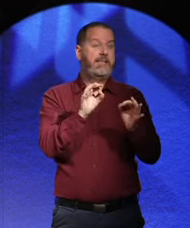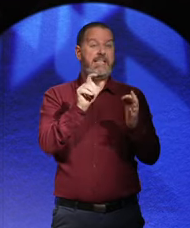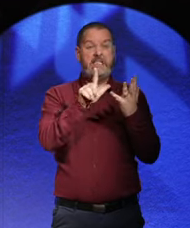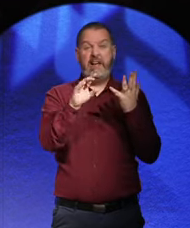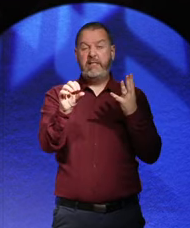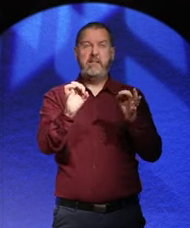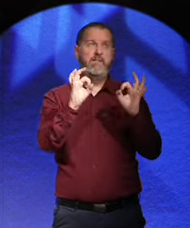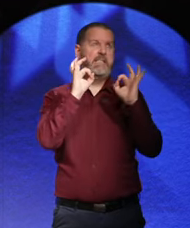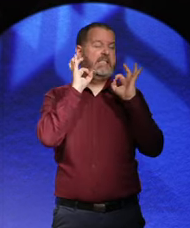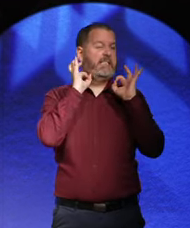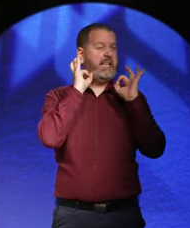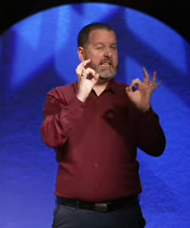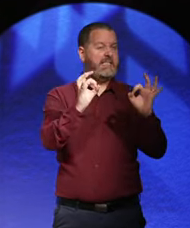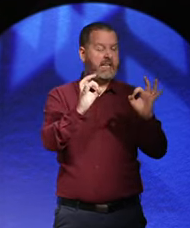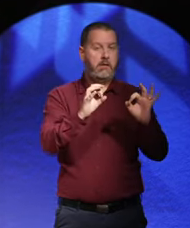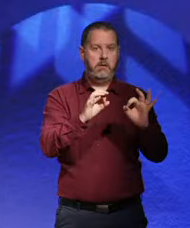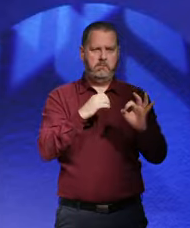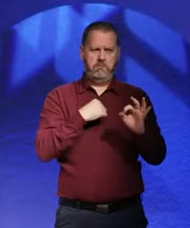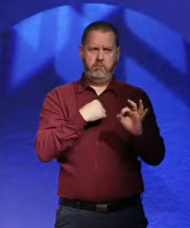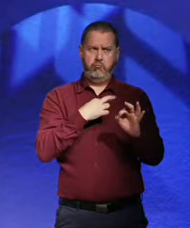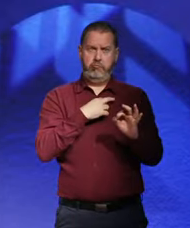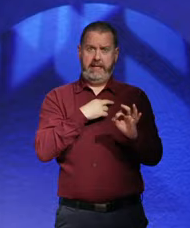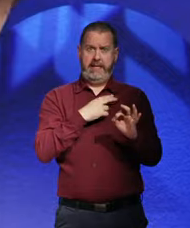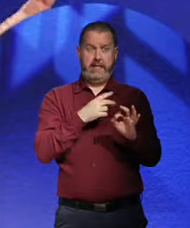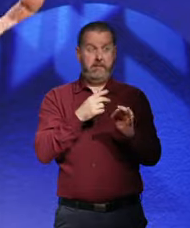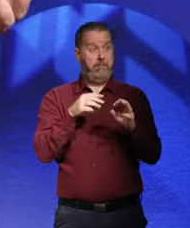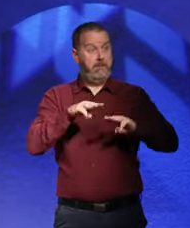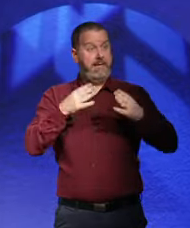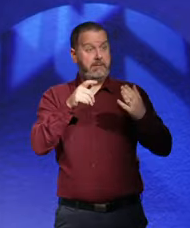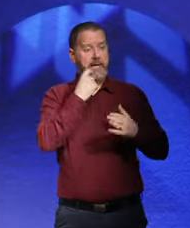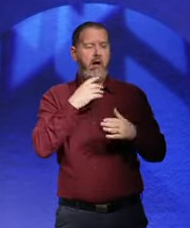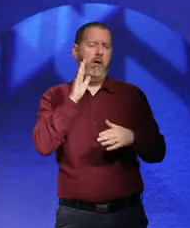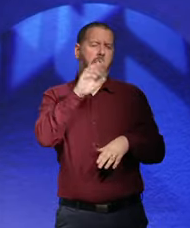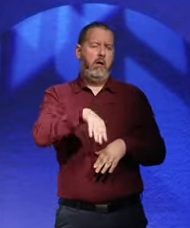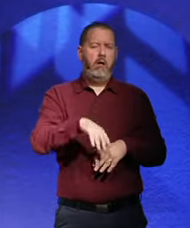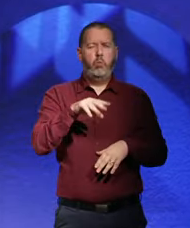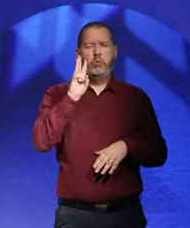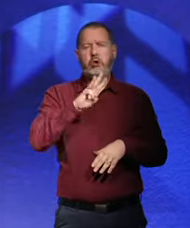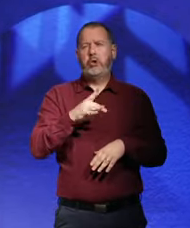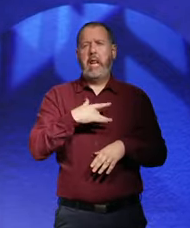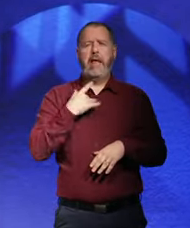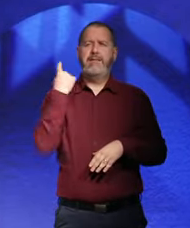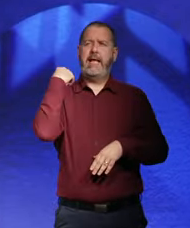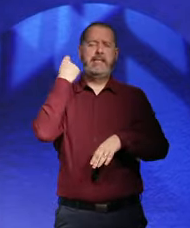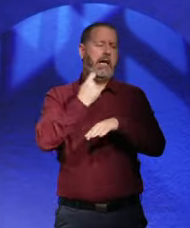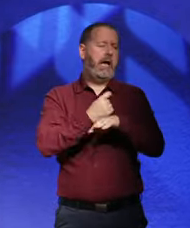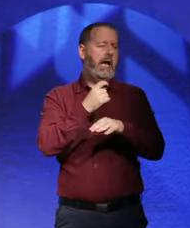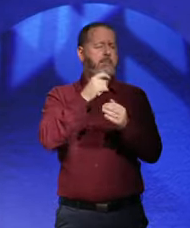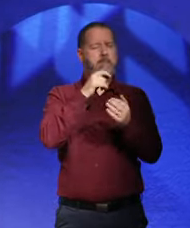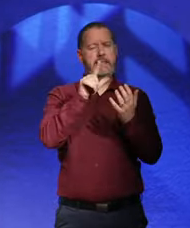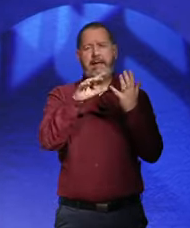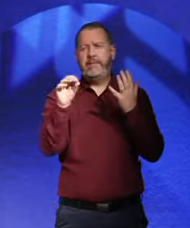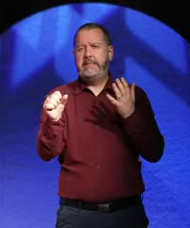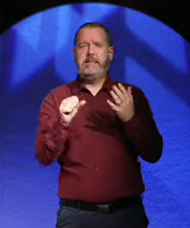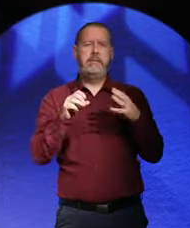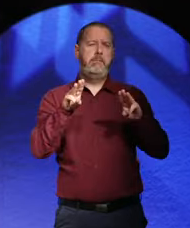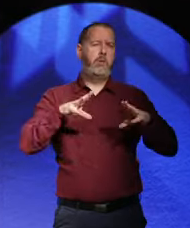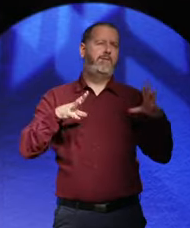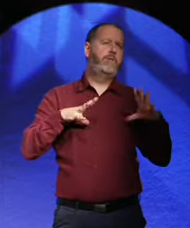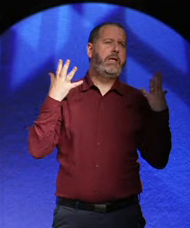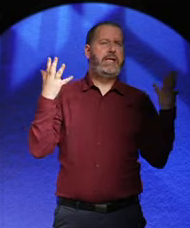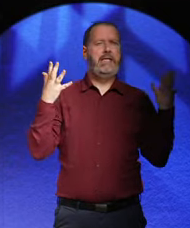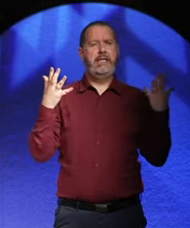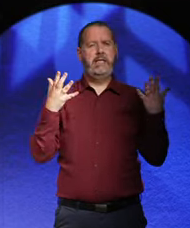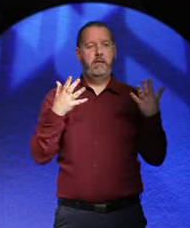I wish I was alive in the 70s when ABBA were around. Because they were so open and free, wasn't they? What they don't